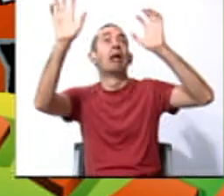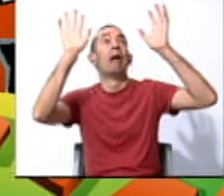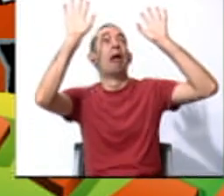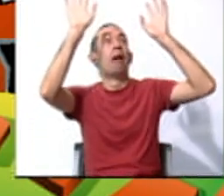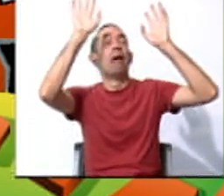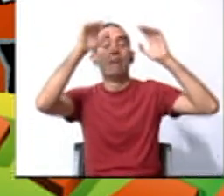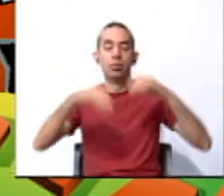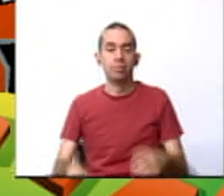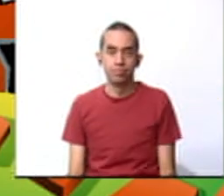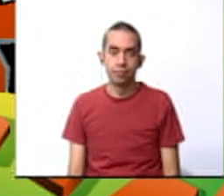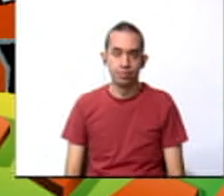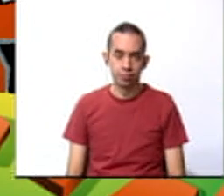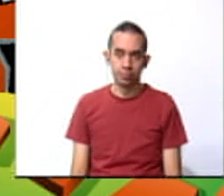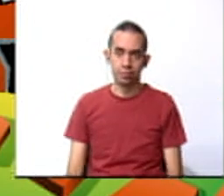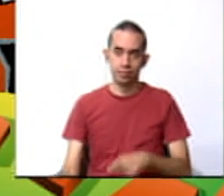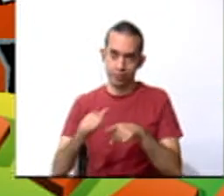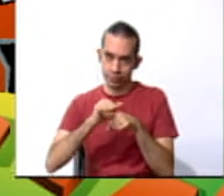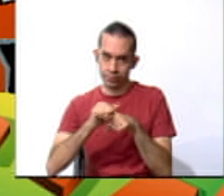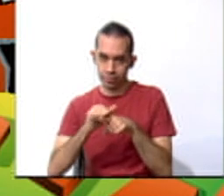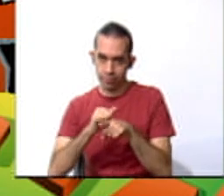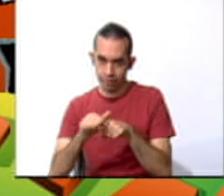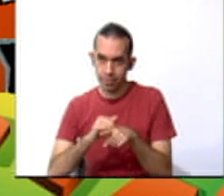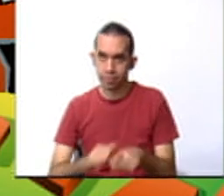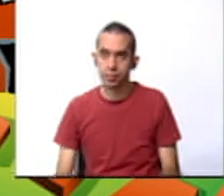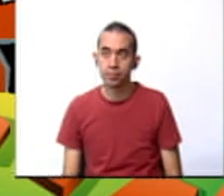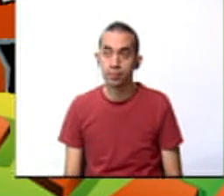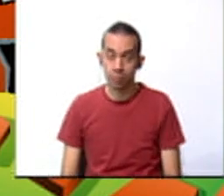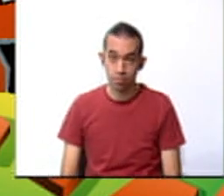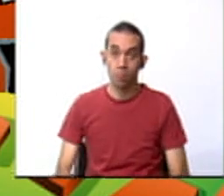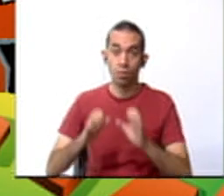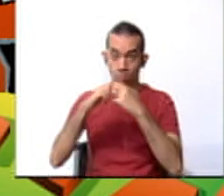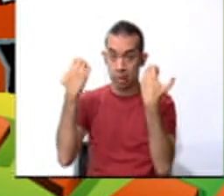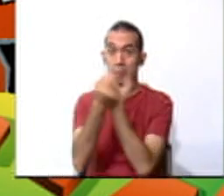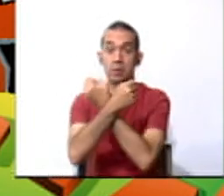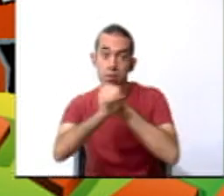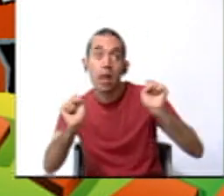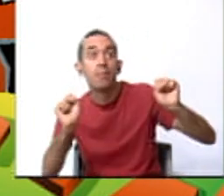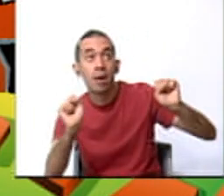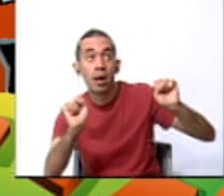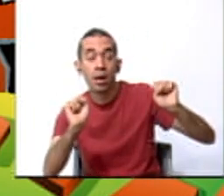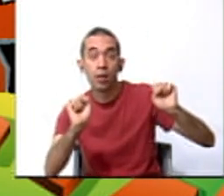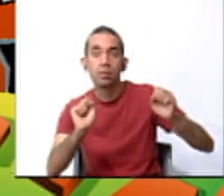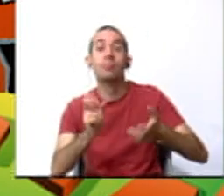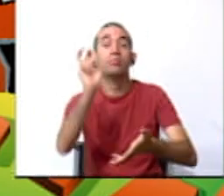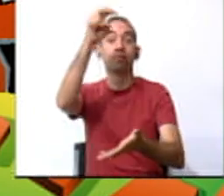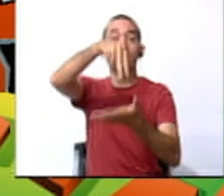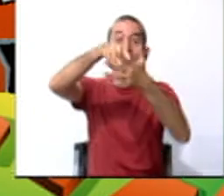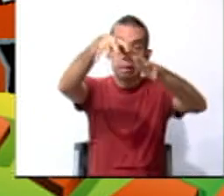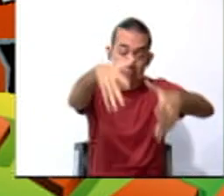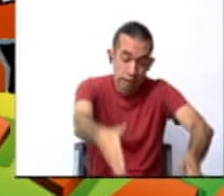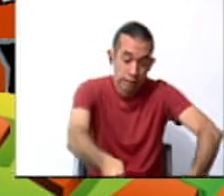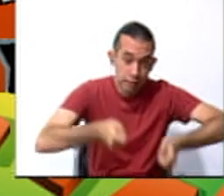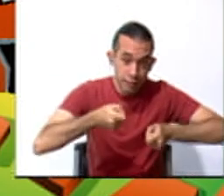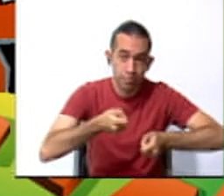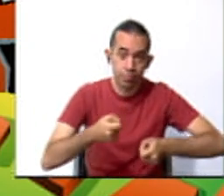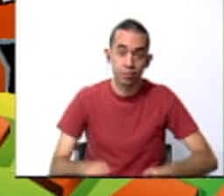Here we go. Let's practice at home. Let's say rescue team, stand up and put your hands down.